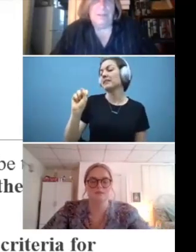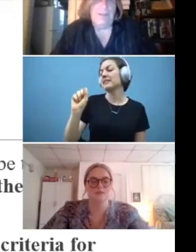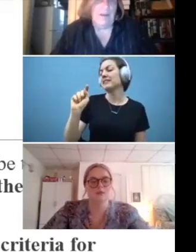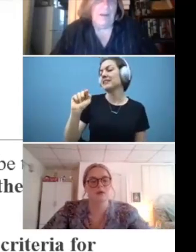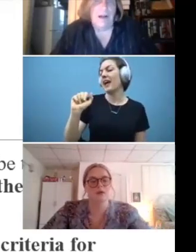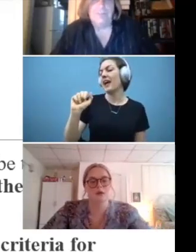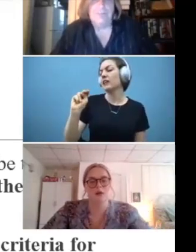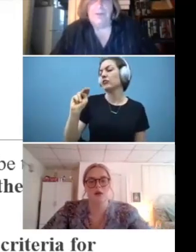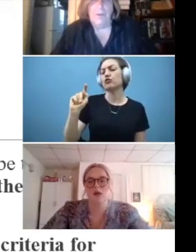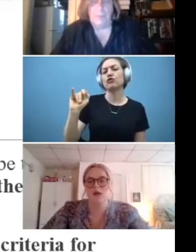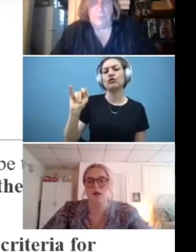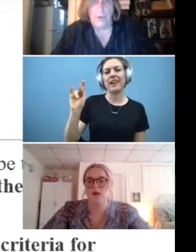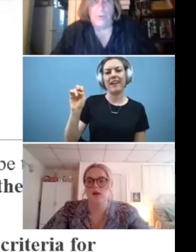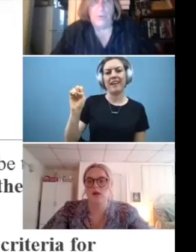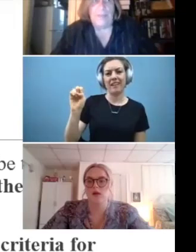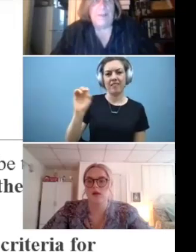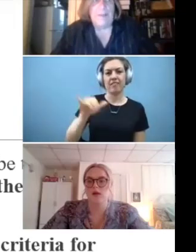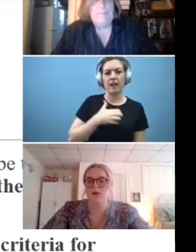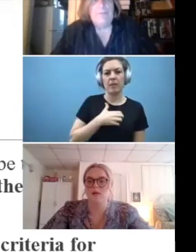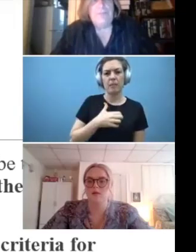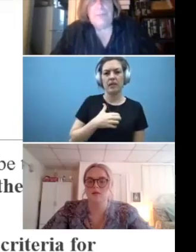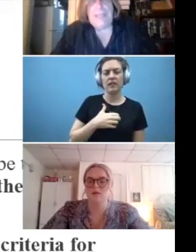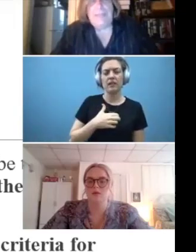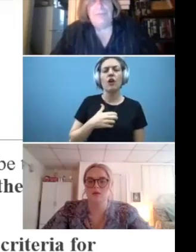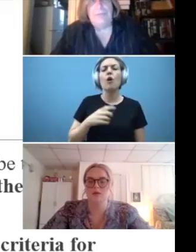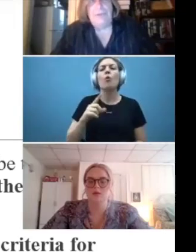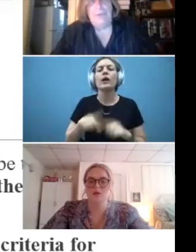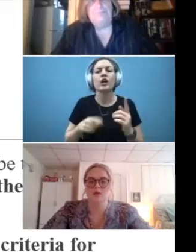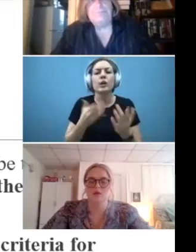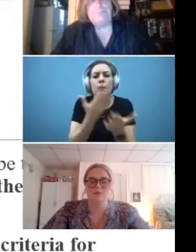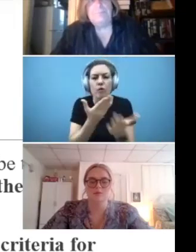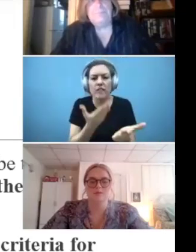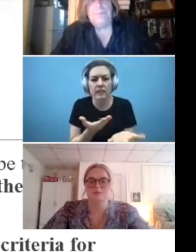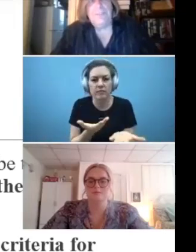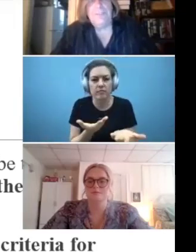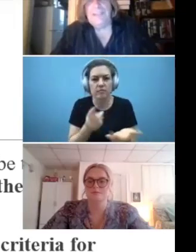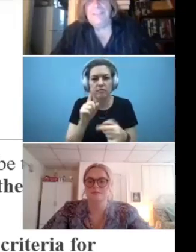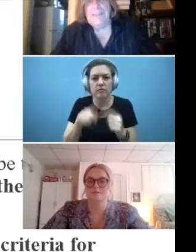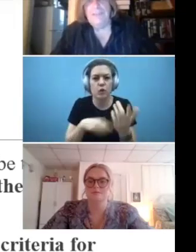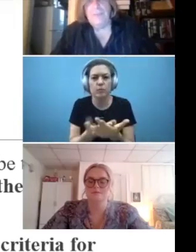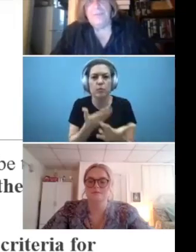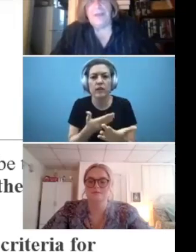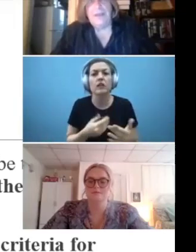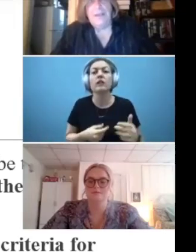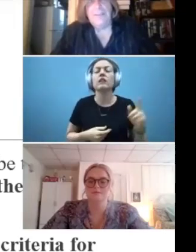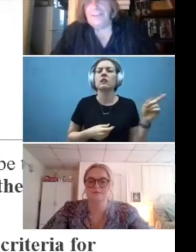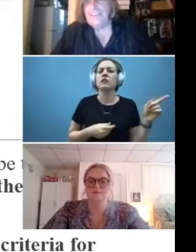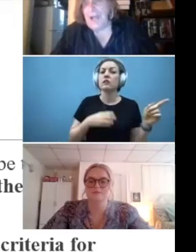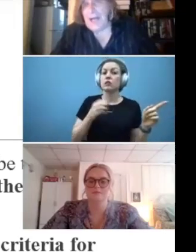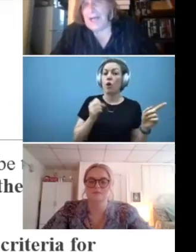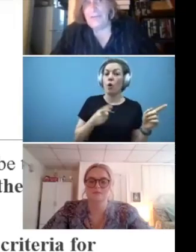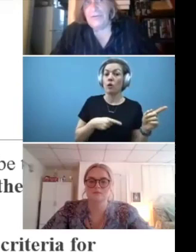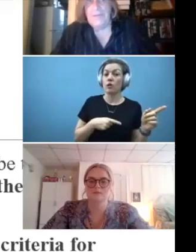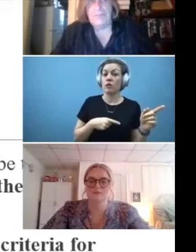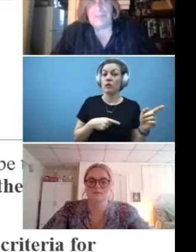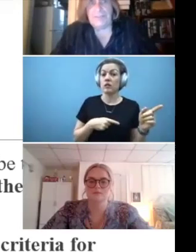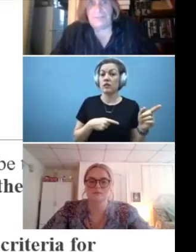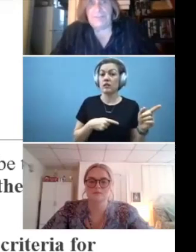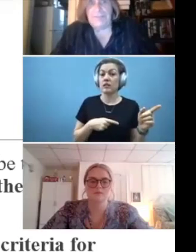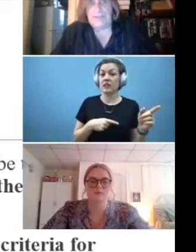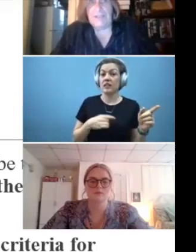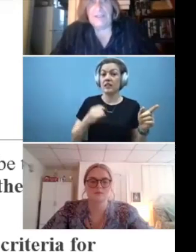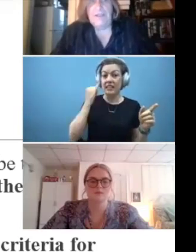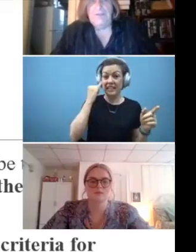living in a hospital or a program to be able to state things with such a high degree of